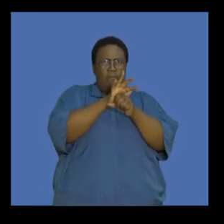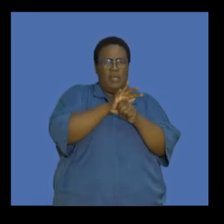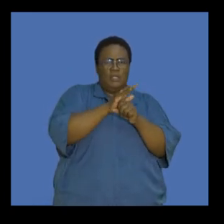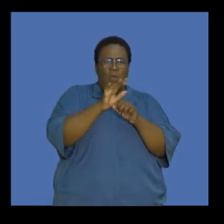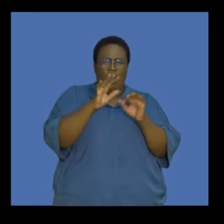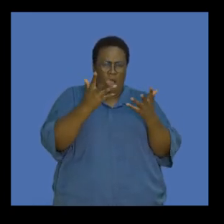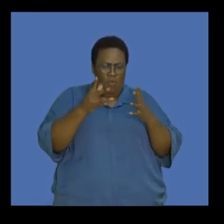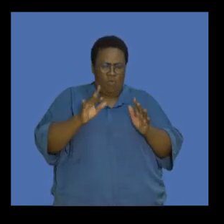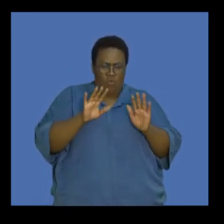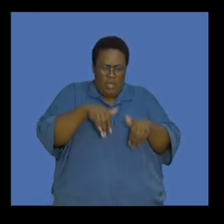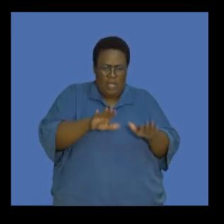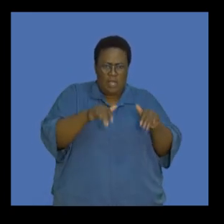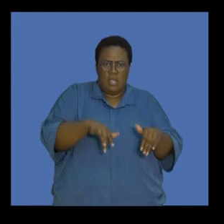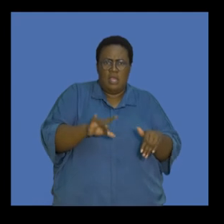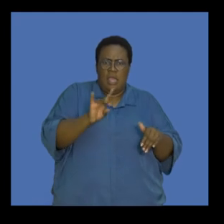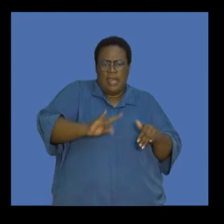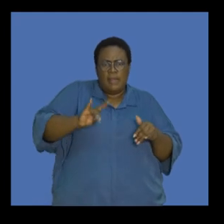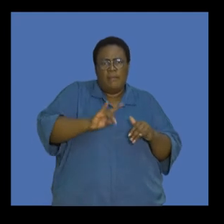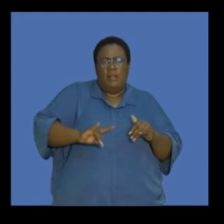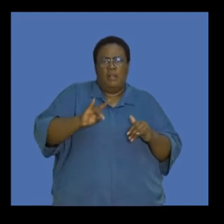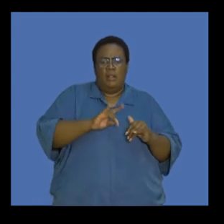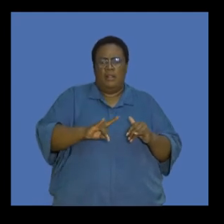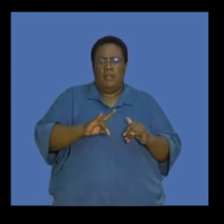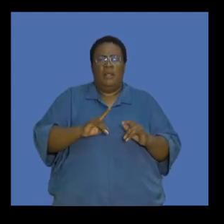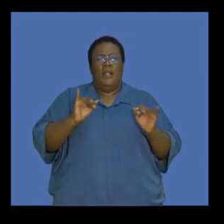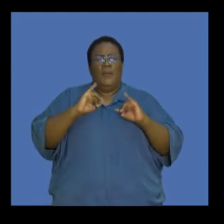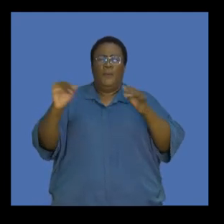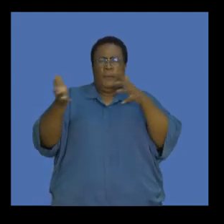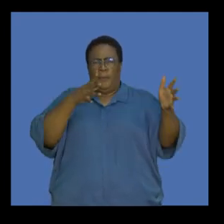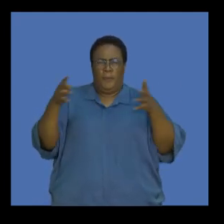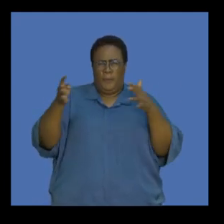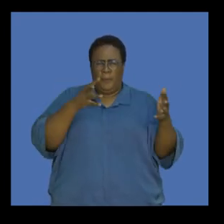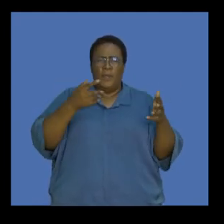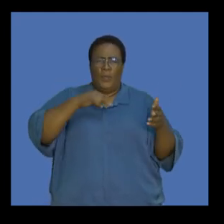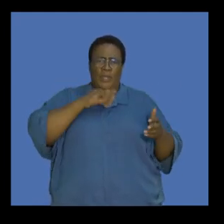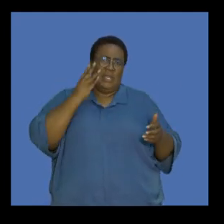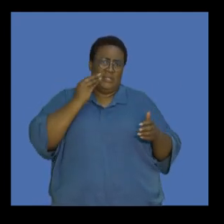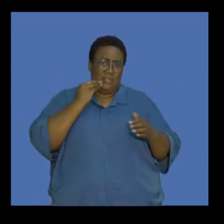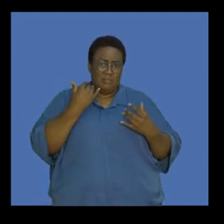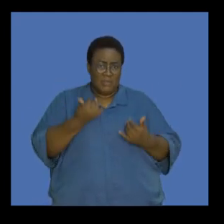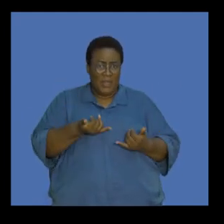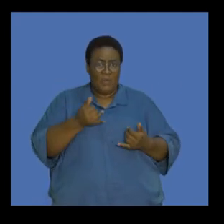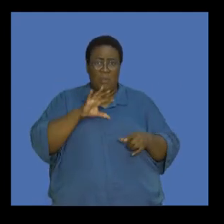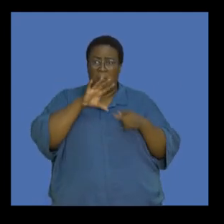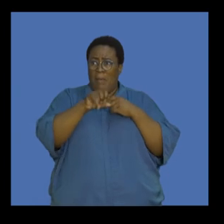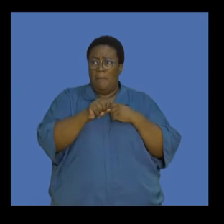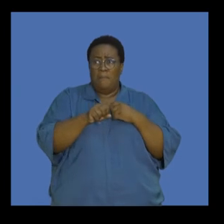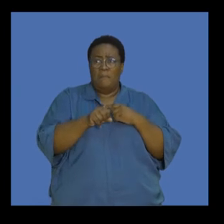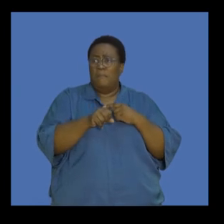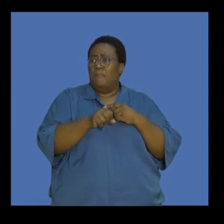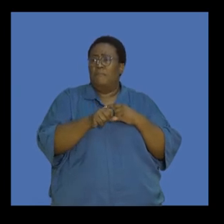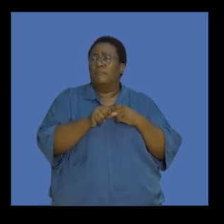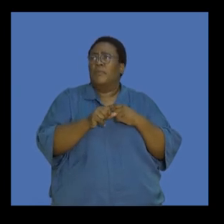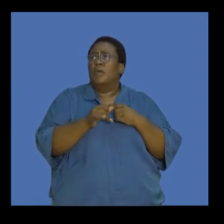it has on aquatic organisms. There's an increase in the extreme weather conditions that we're experiencing currently. So, we find that we've got